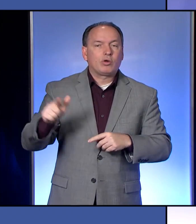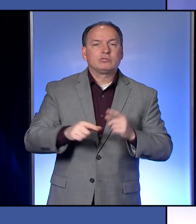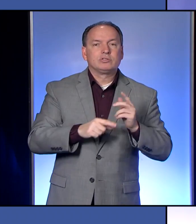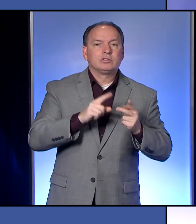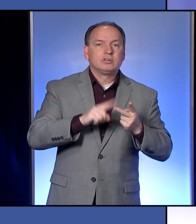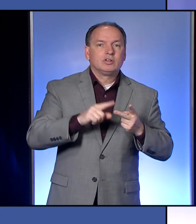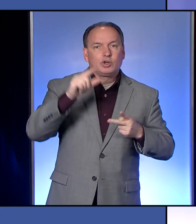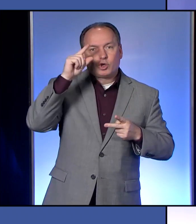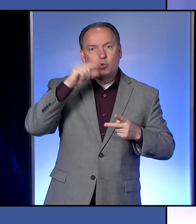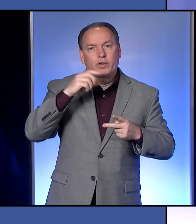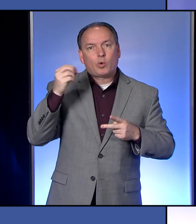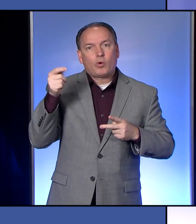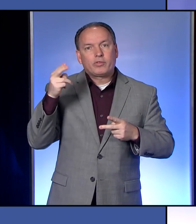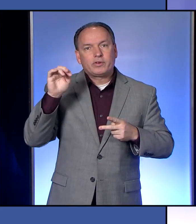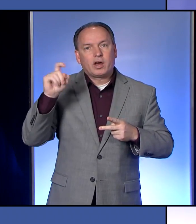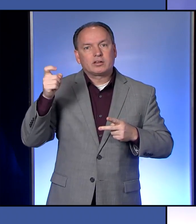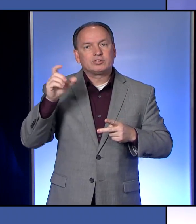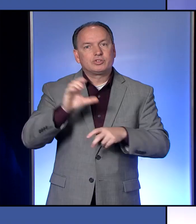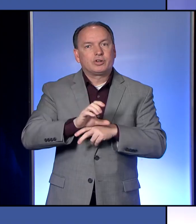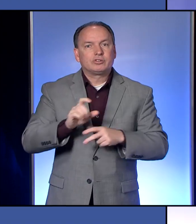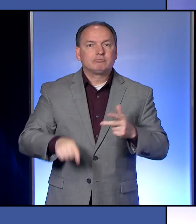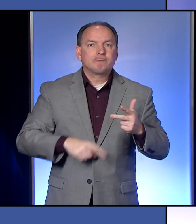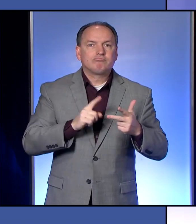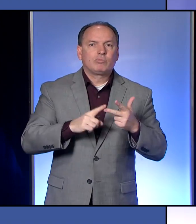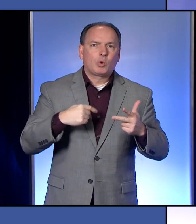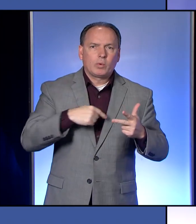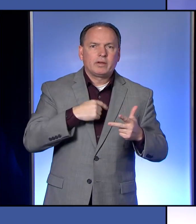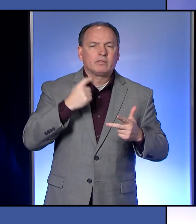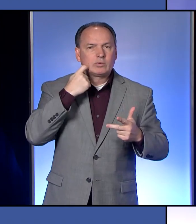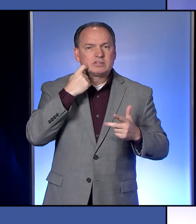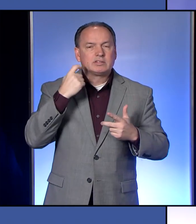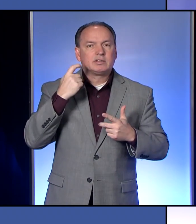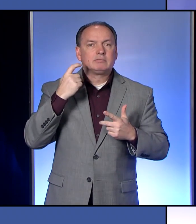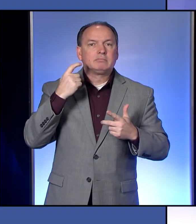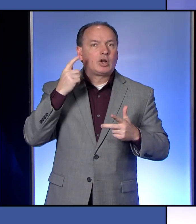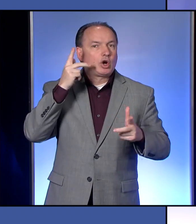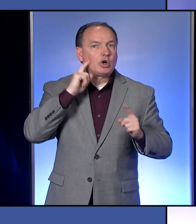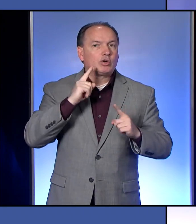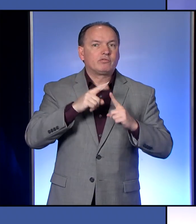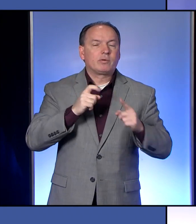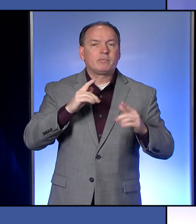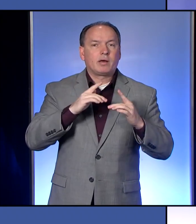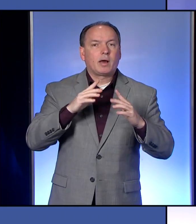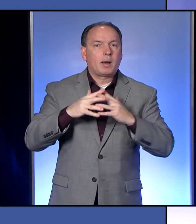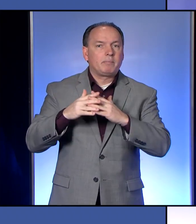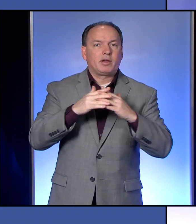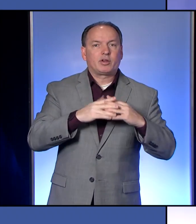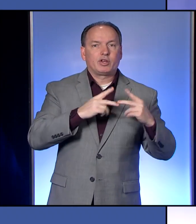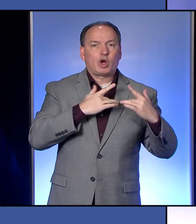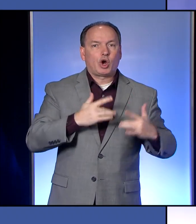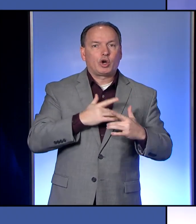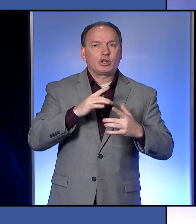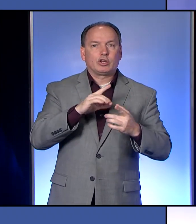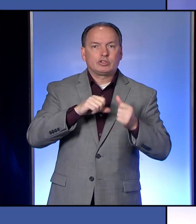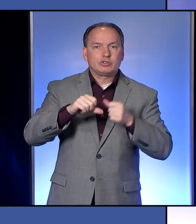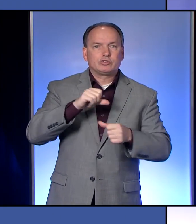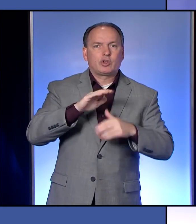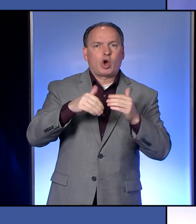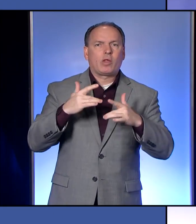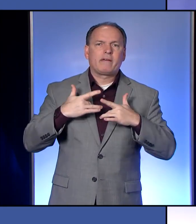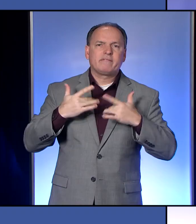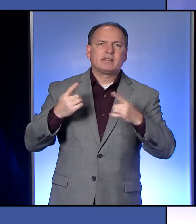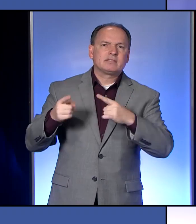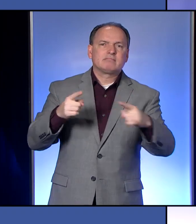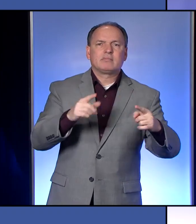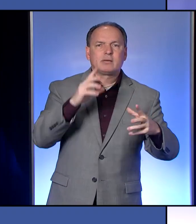Church. And we've received a word from the American Heart Association that all these events that they're missing right now